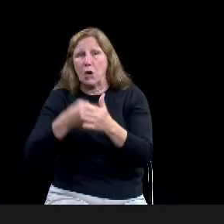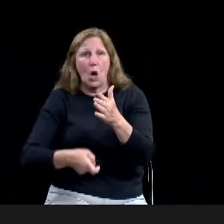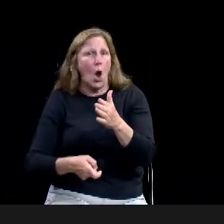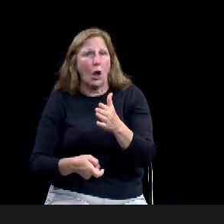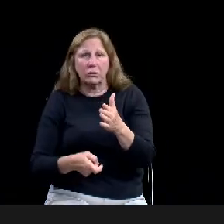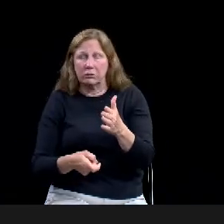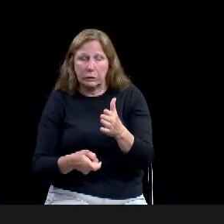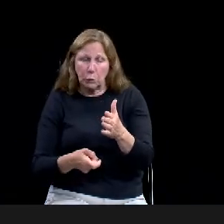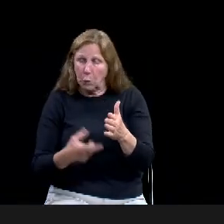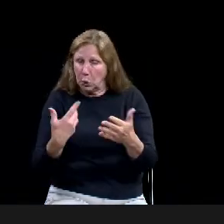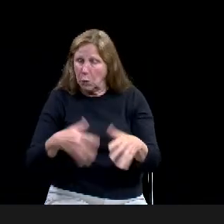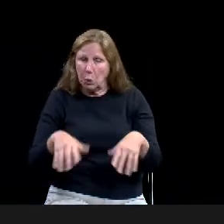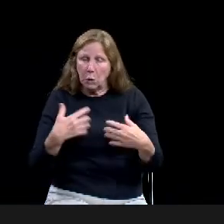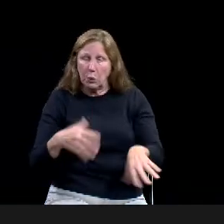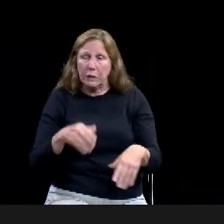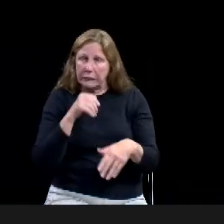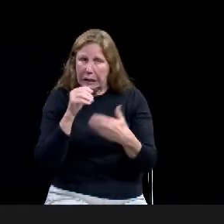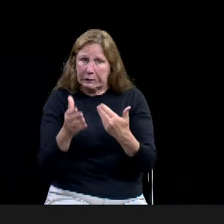questions.